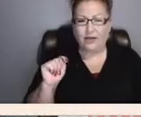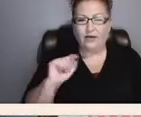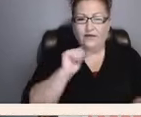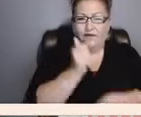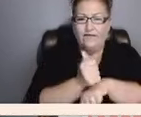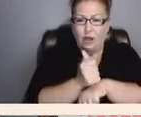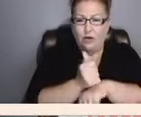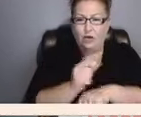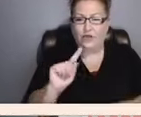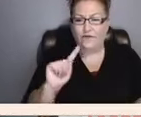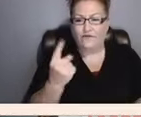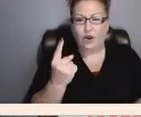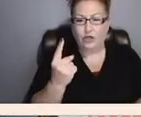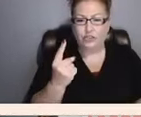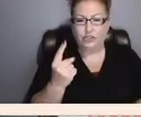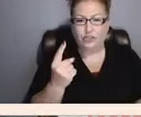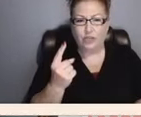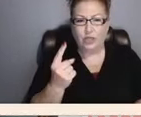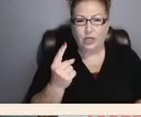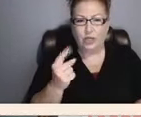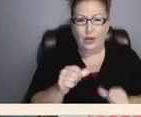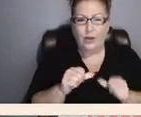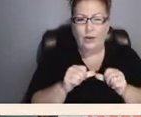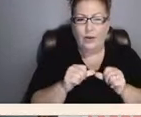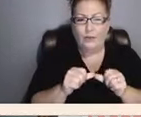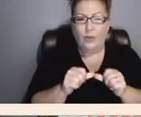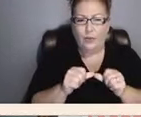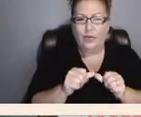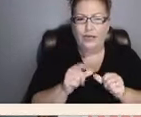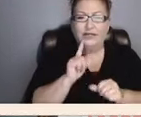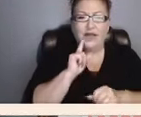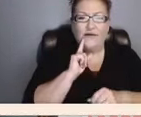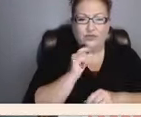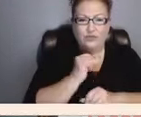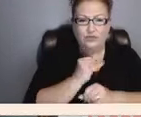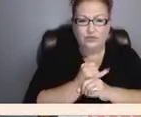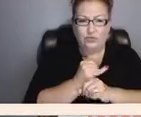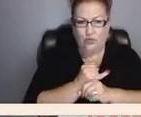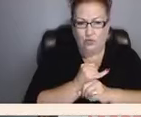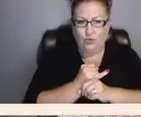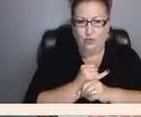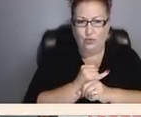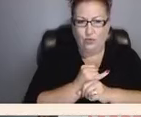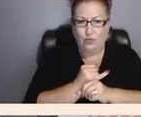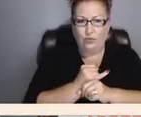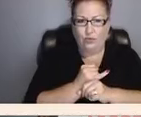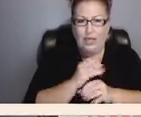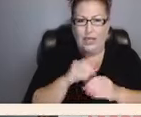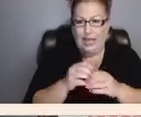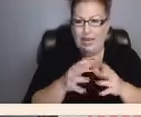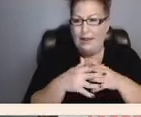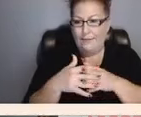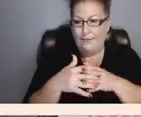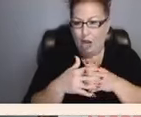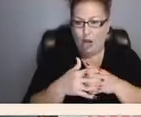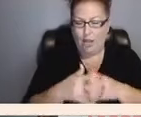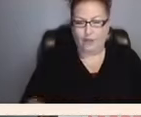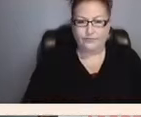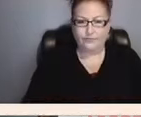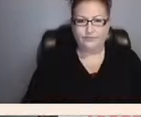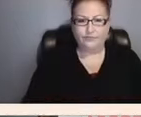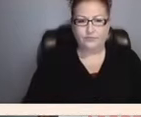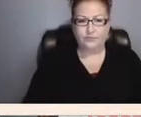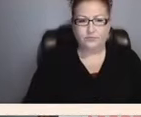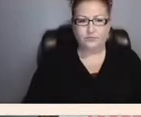permanent school for deaf in America, making the